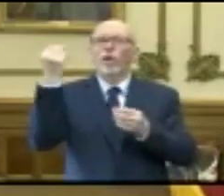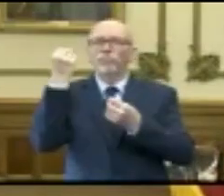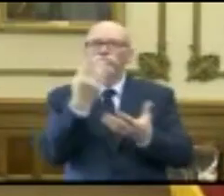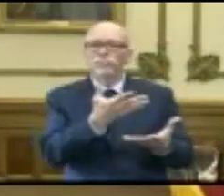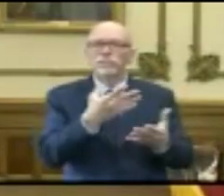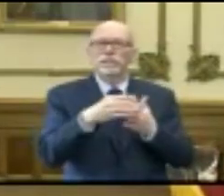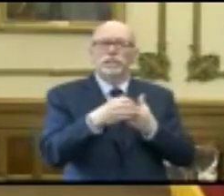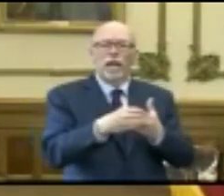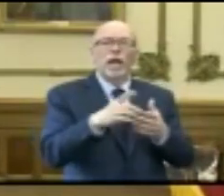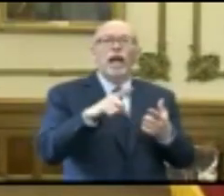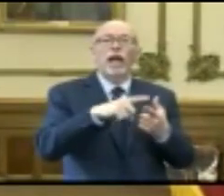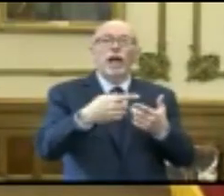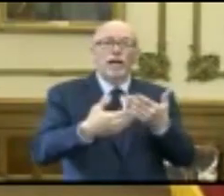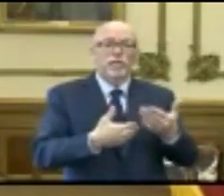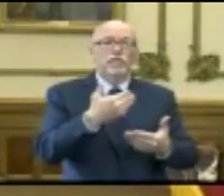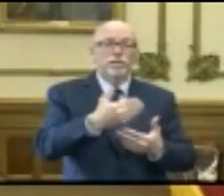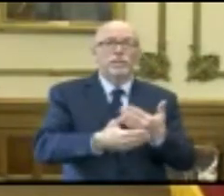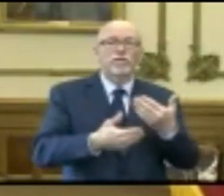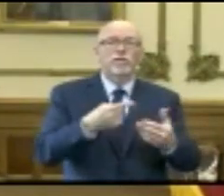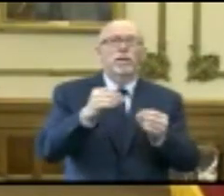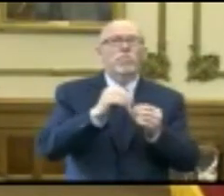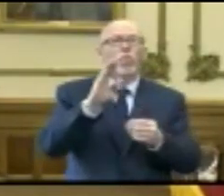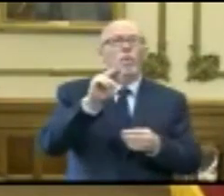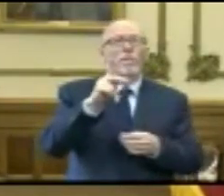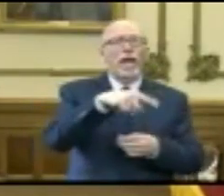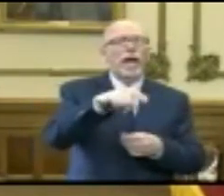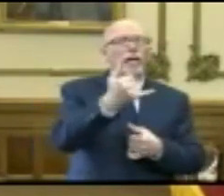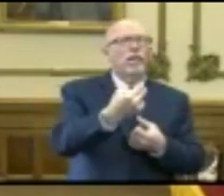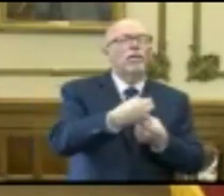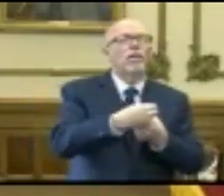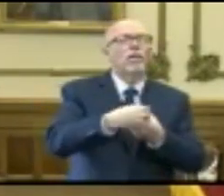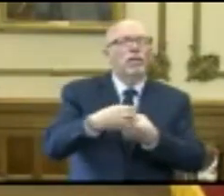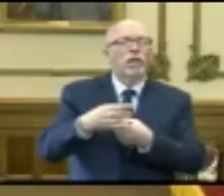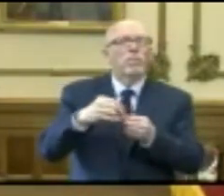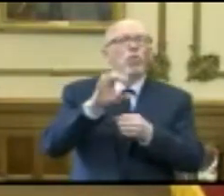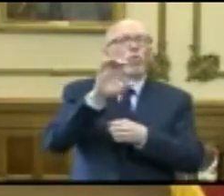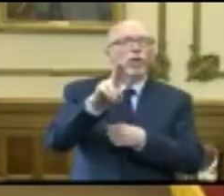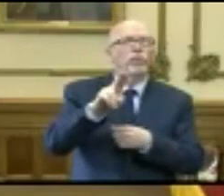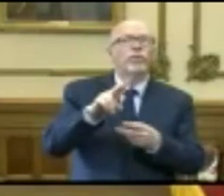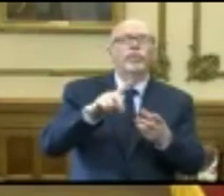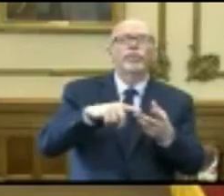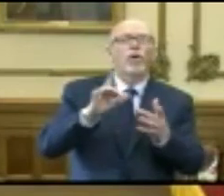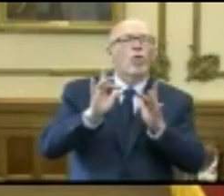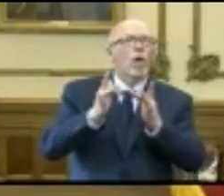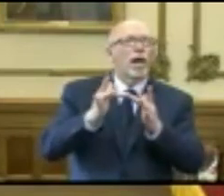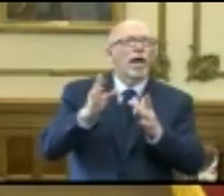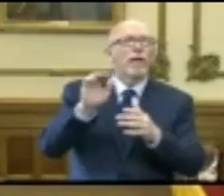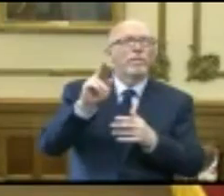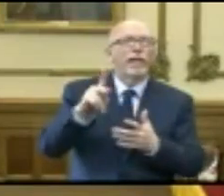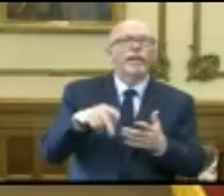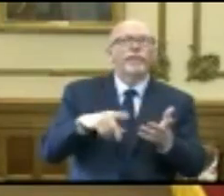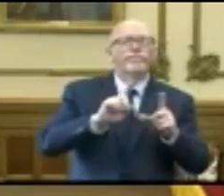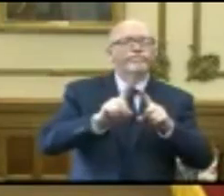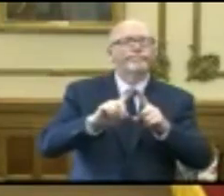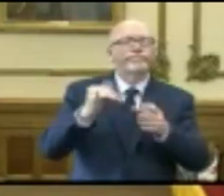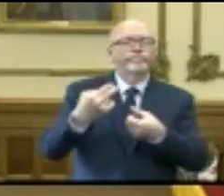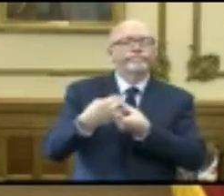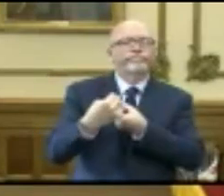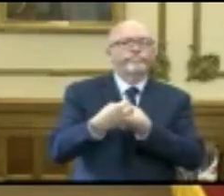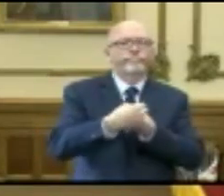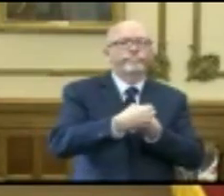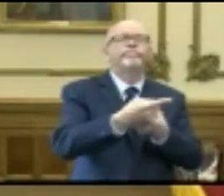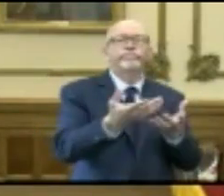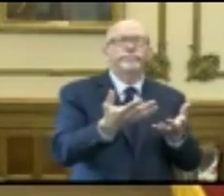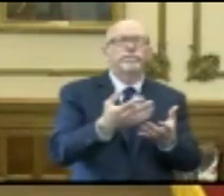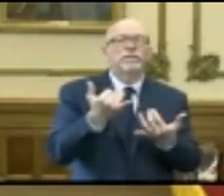and as they do that, we've seen more banks participating, more credit unions, more online banks, and we've